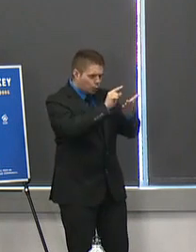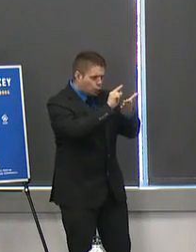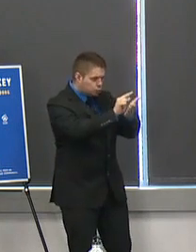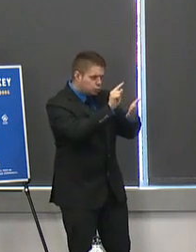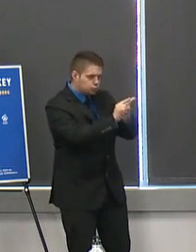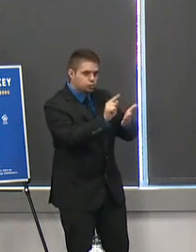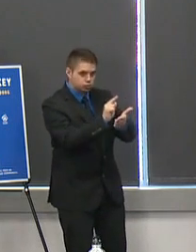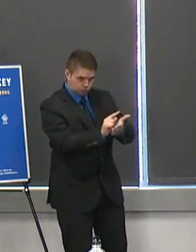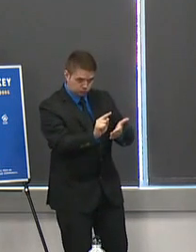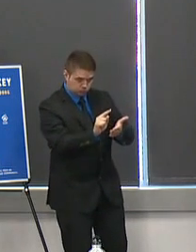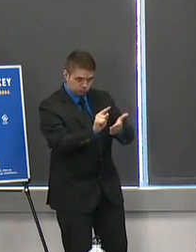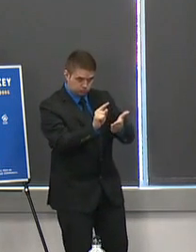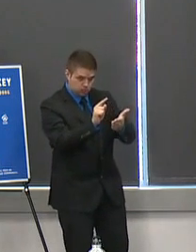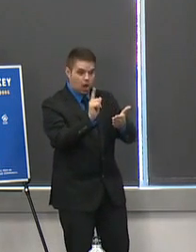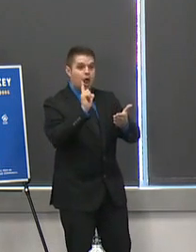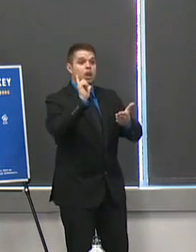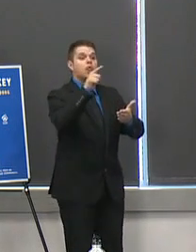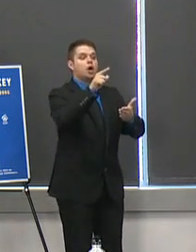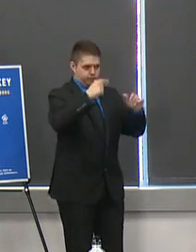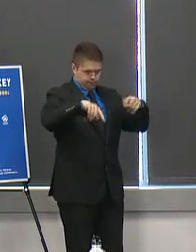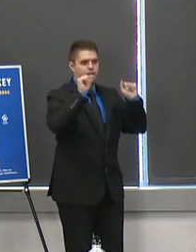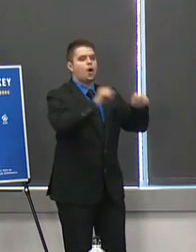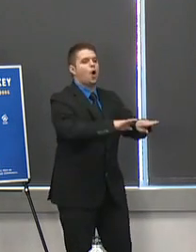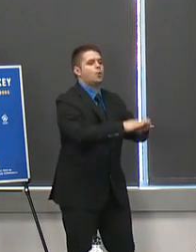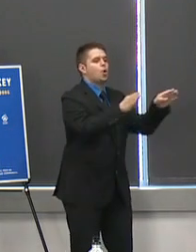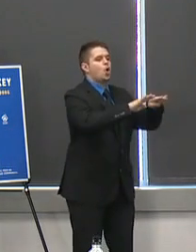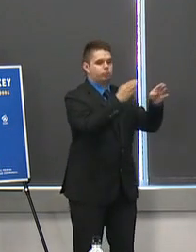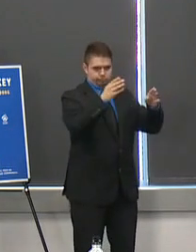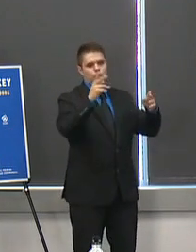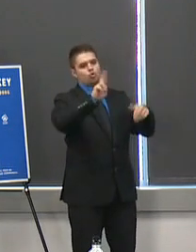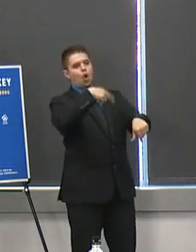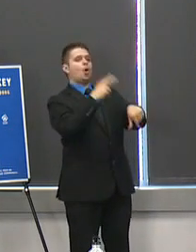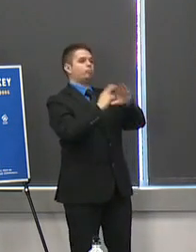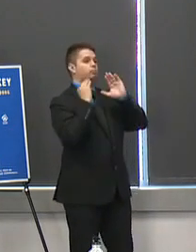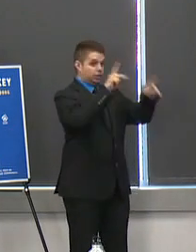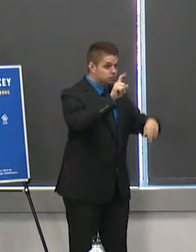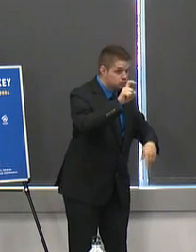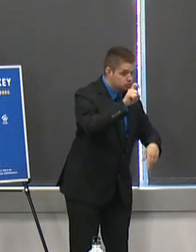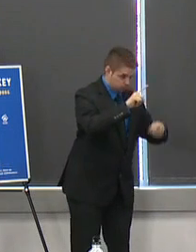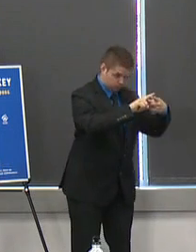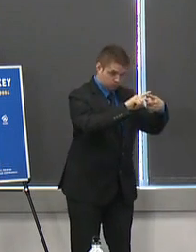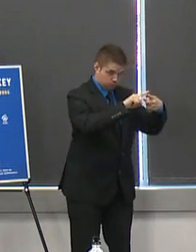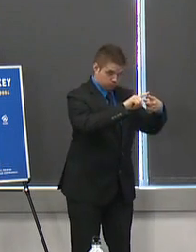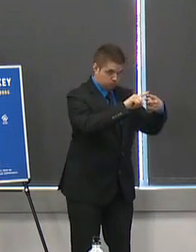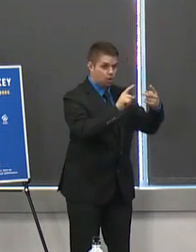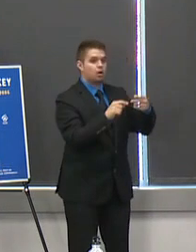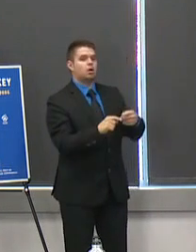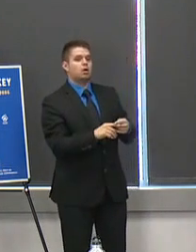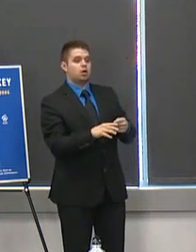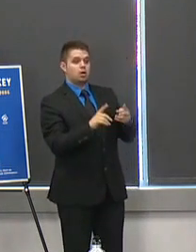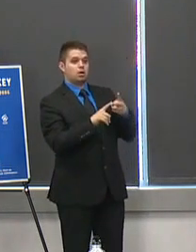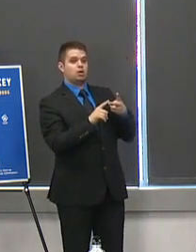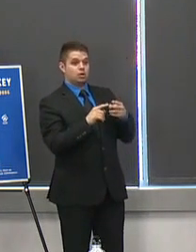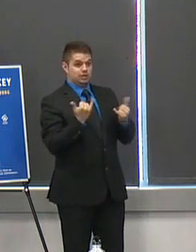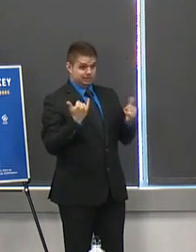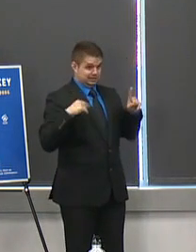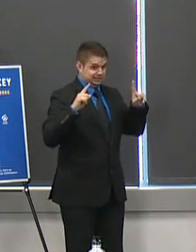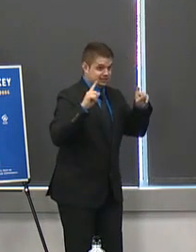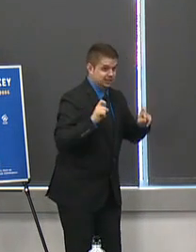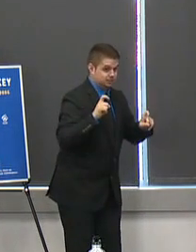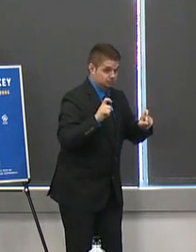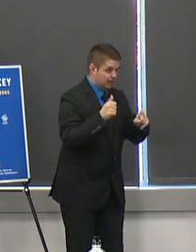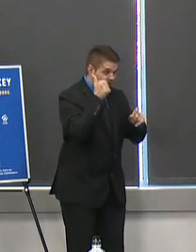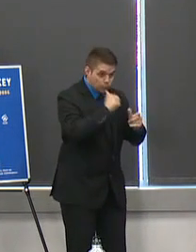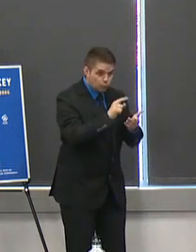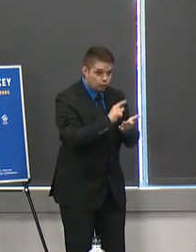back to business as normal so i have a few part questions one what is the current testing capacity per week and two